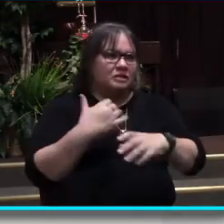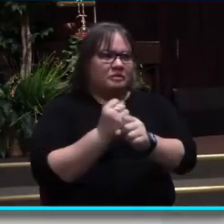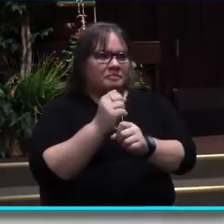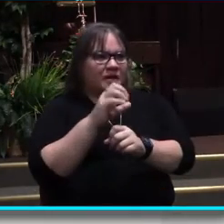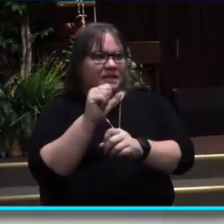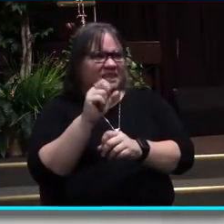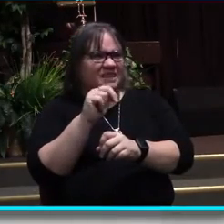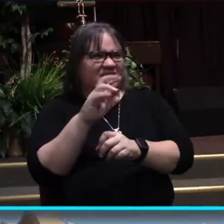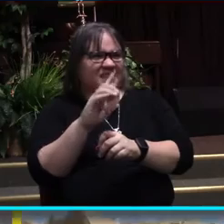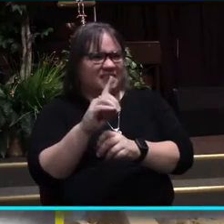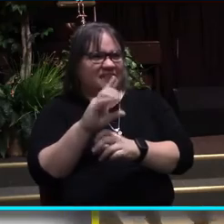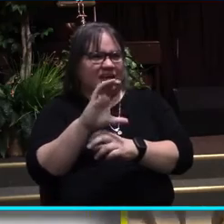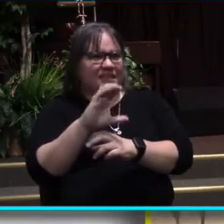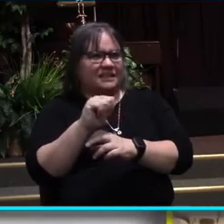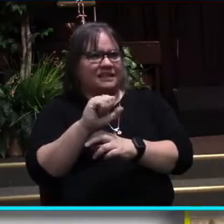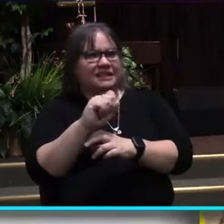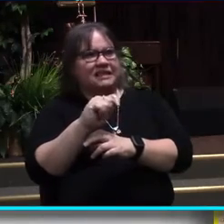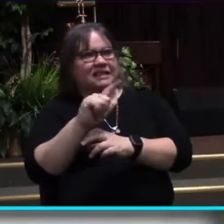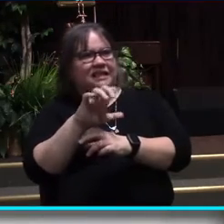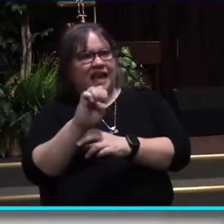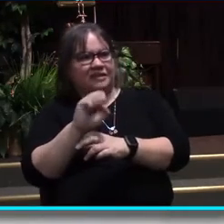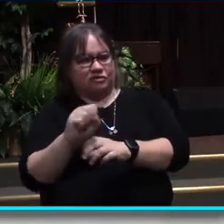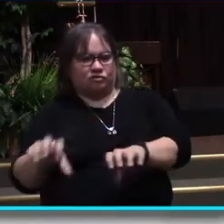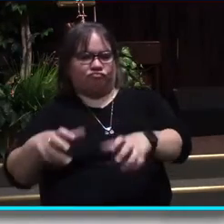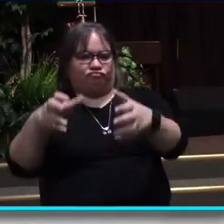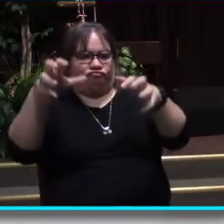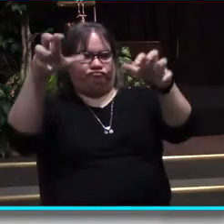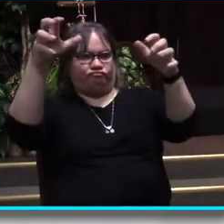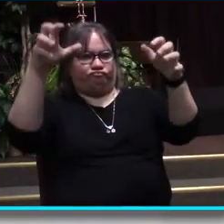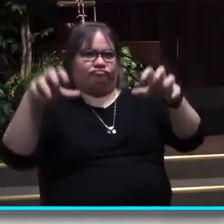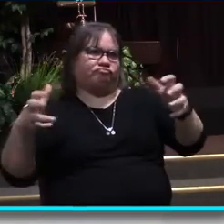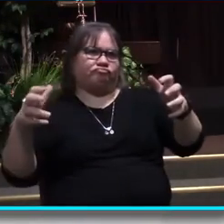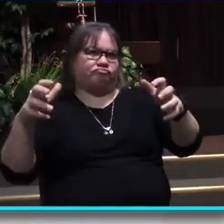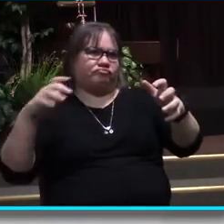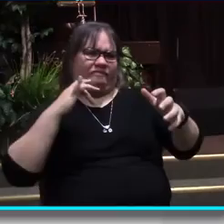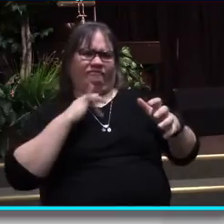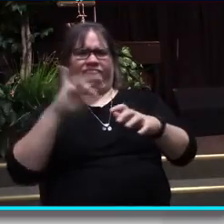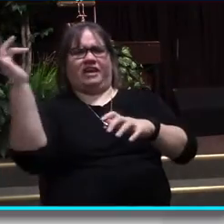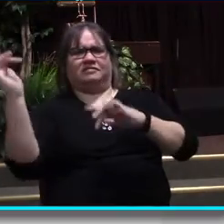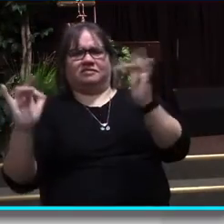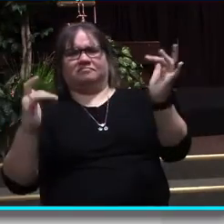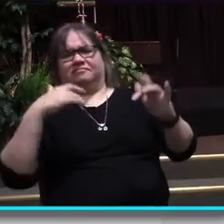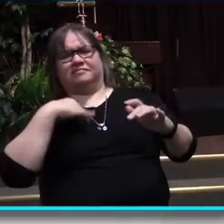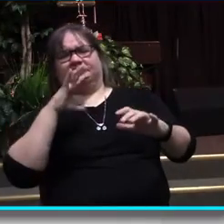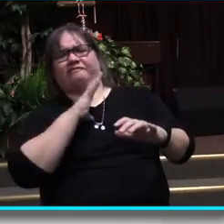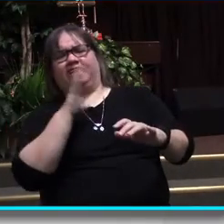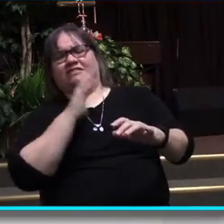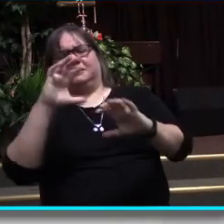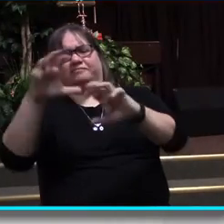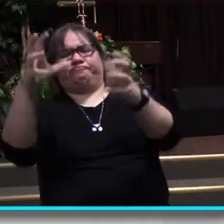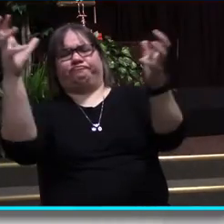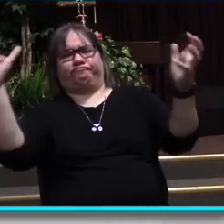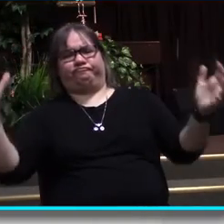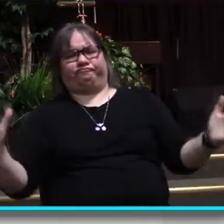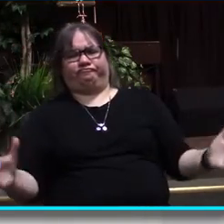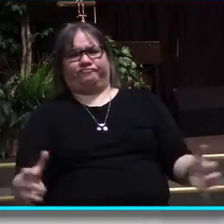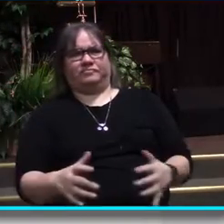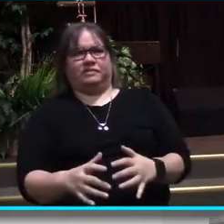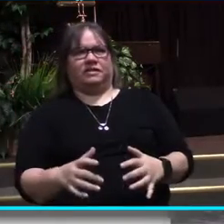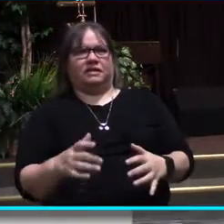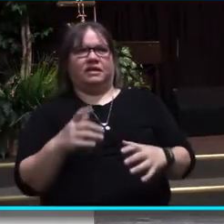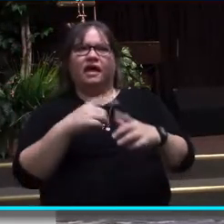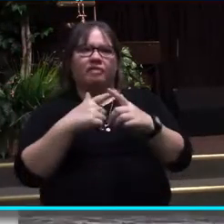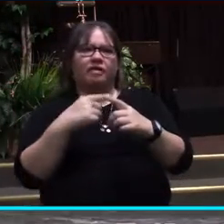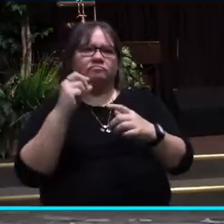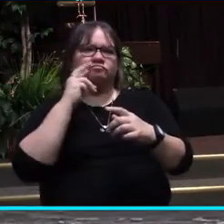could see very elaborate works of art on the beach. These people would create, and they would ultimately just be